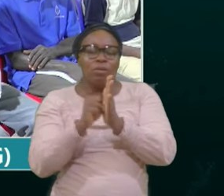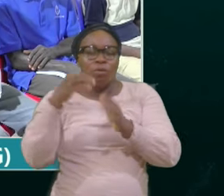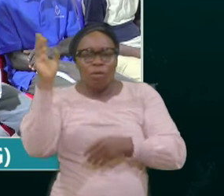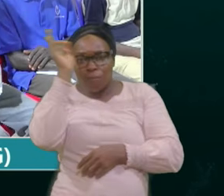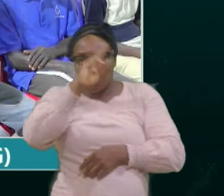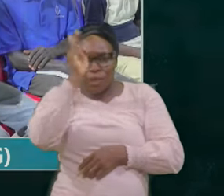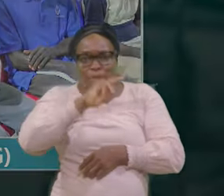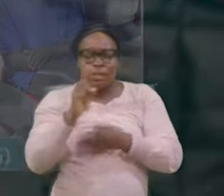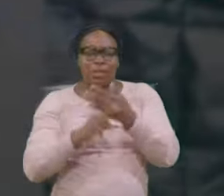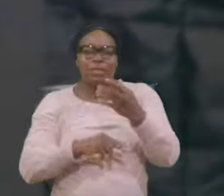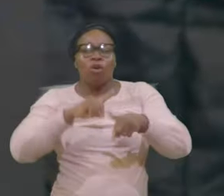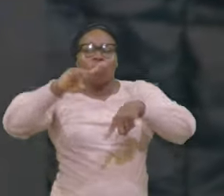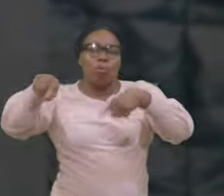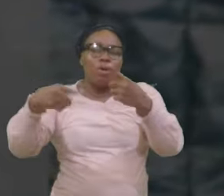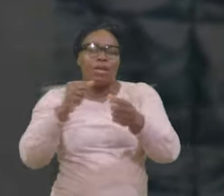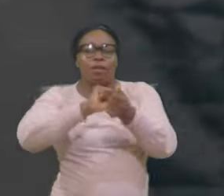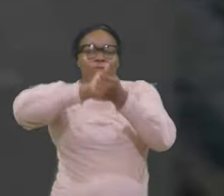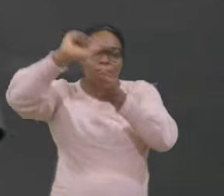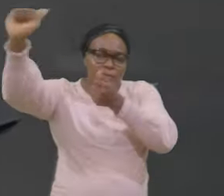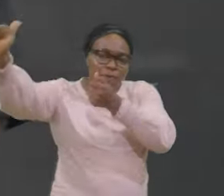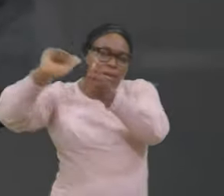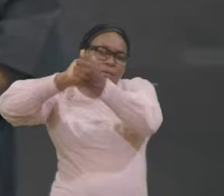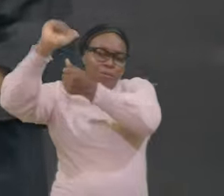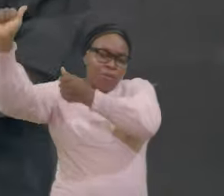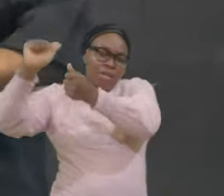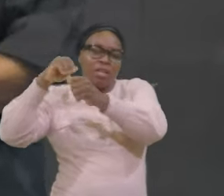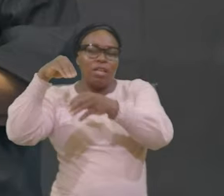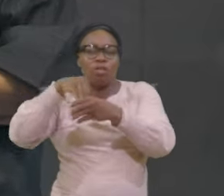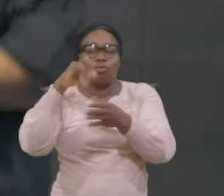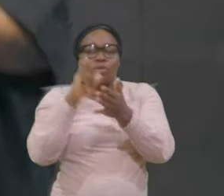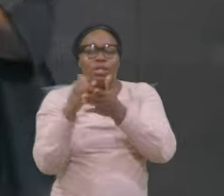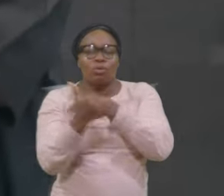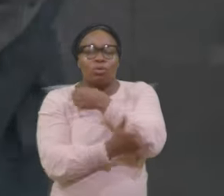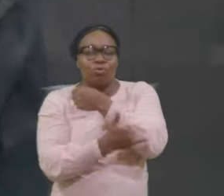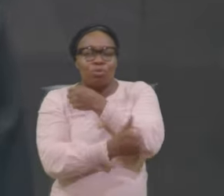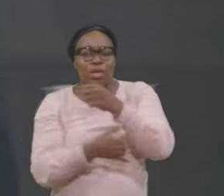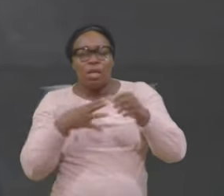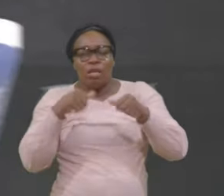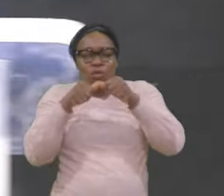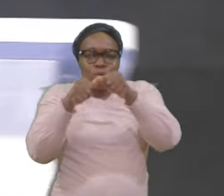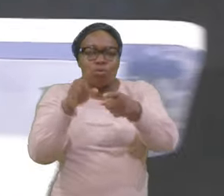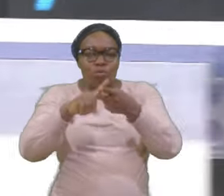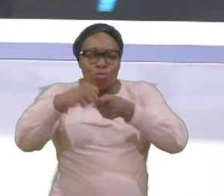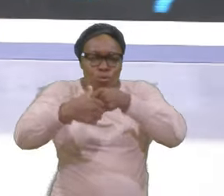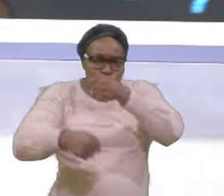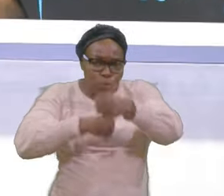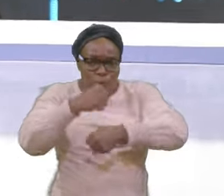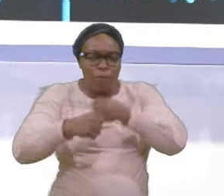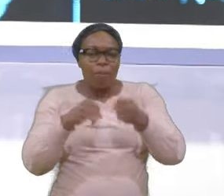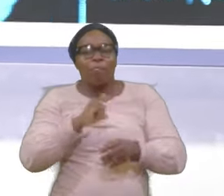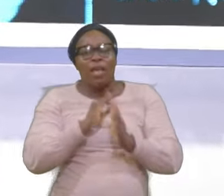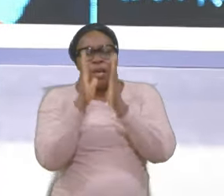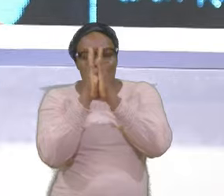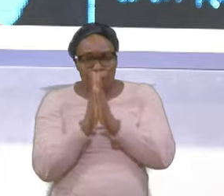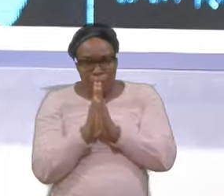And far To that Other country He kept on Suffering I pray That today Will be Your